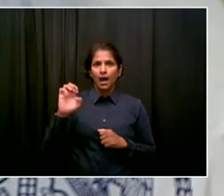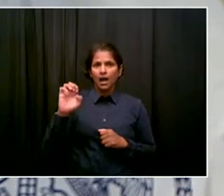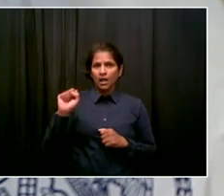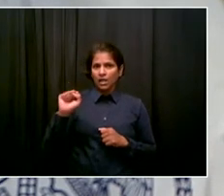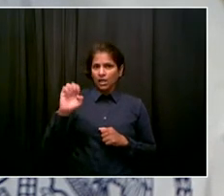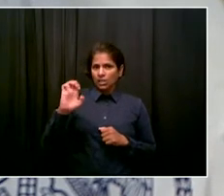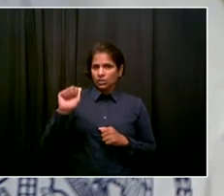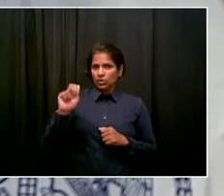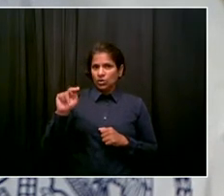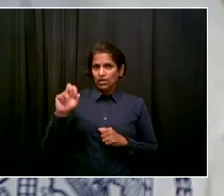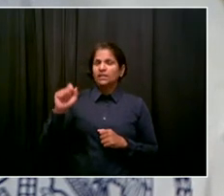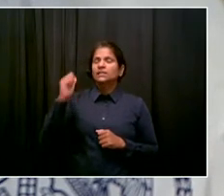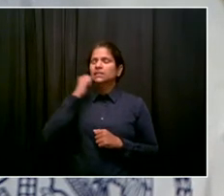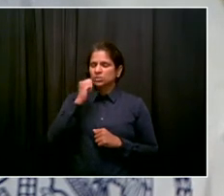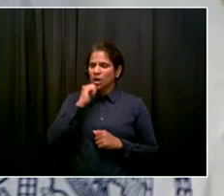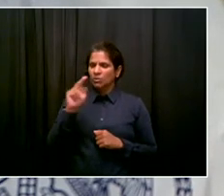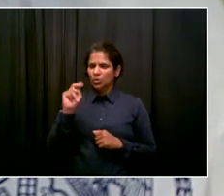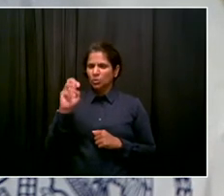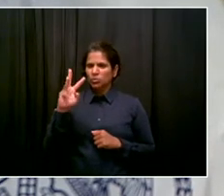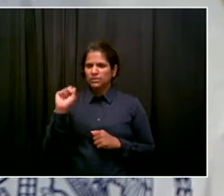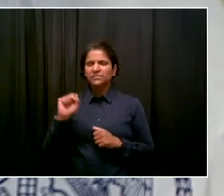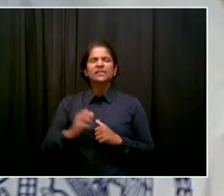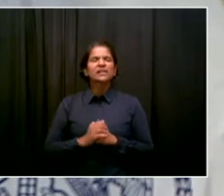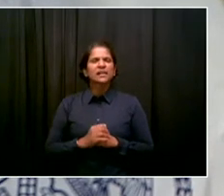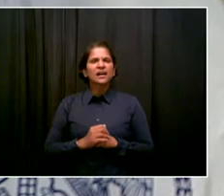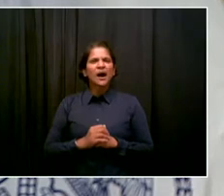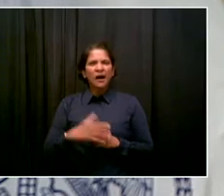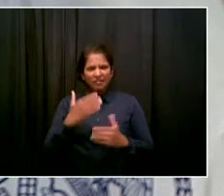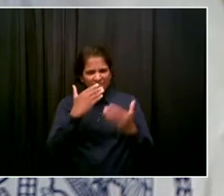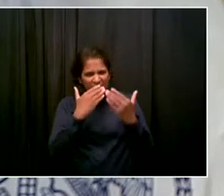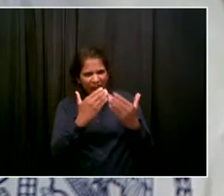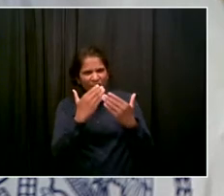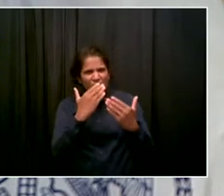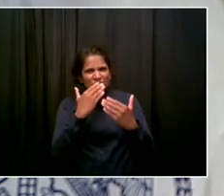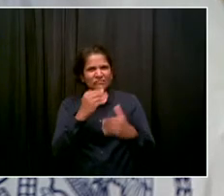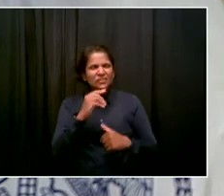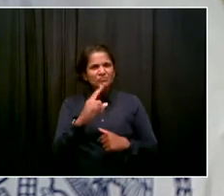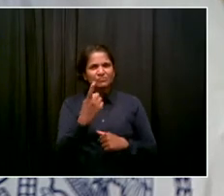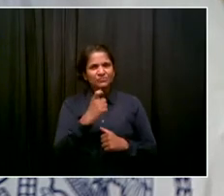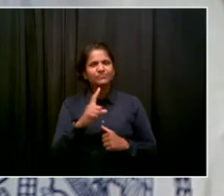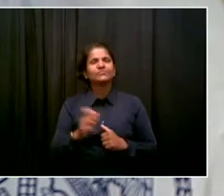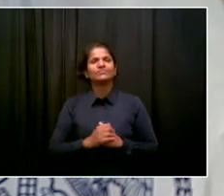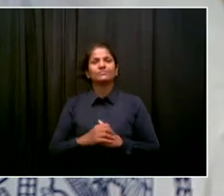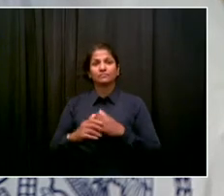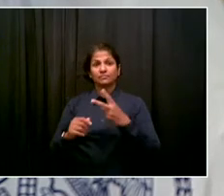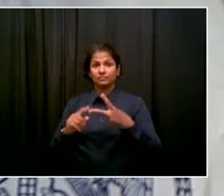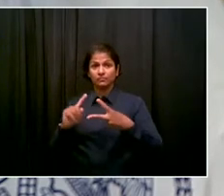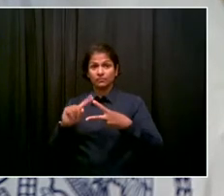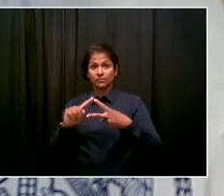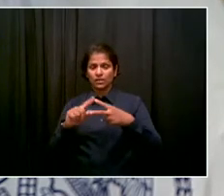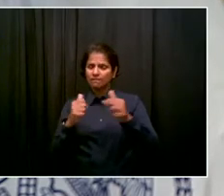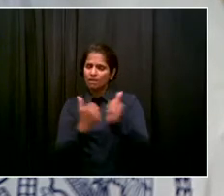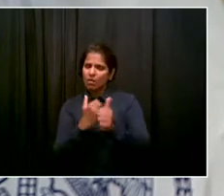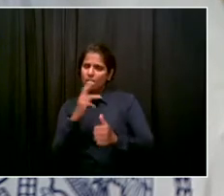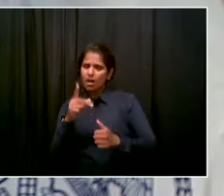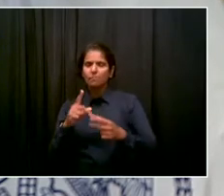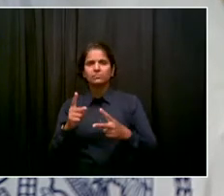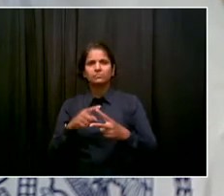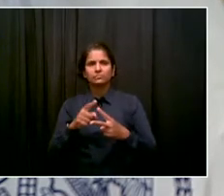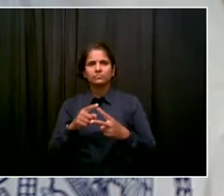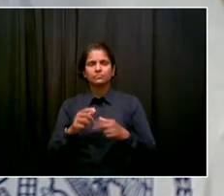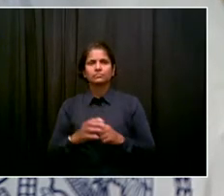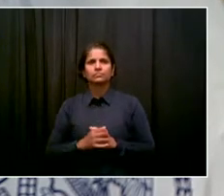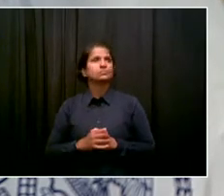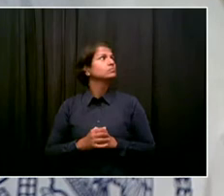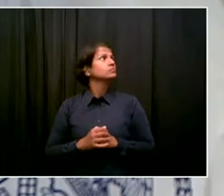Yeah, thanks for taking my question, Mayor. I guess, yeah, following up on Jake's question, you know, video that circulated